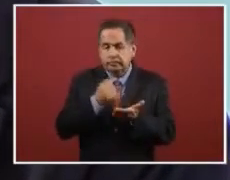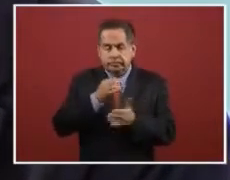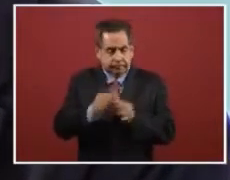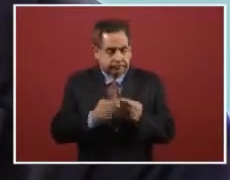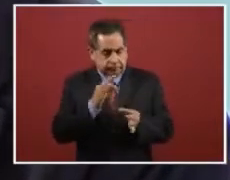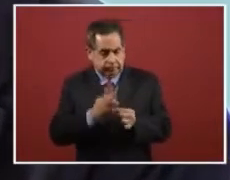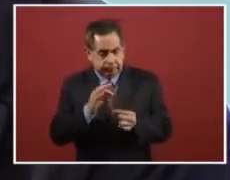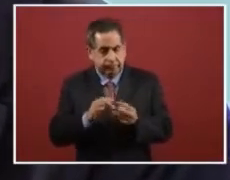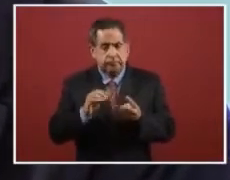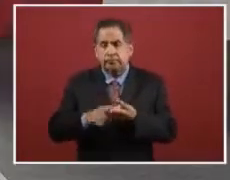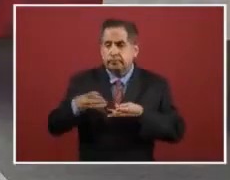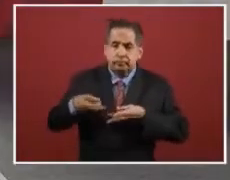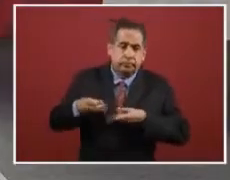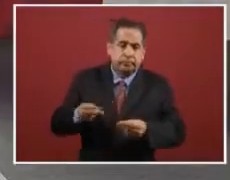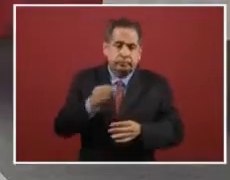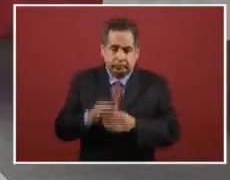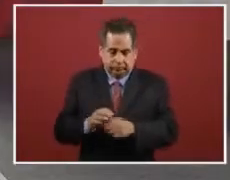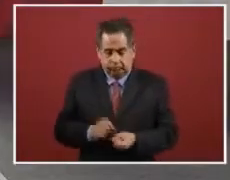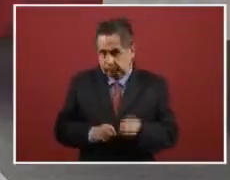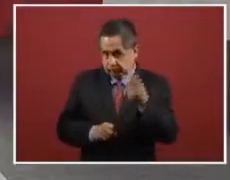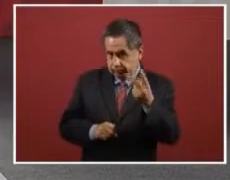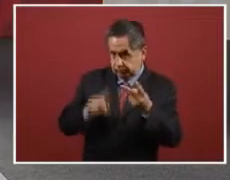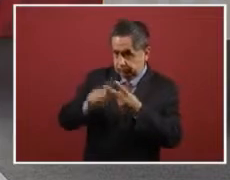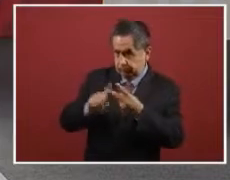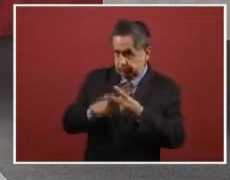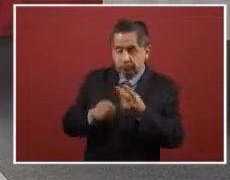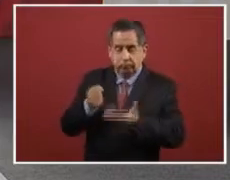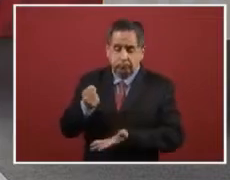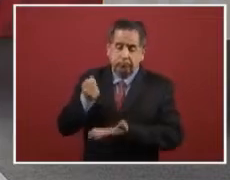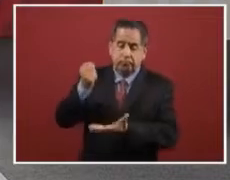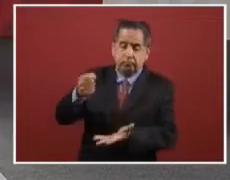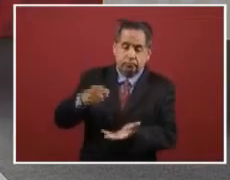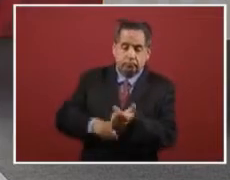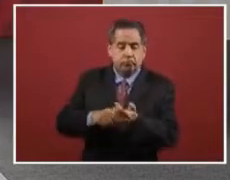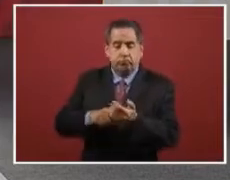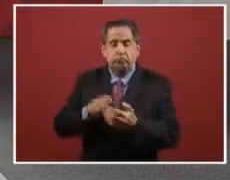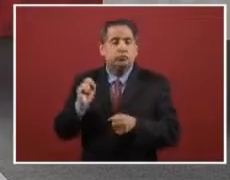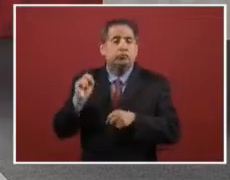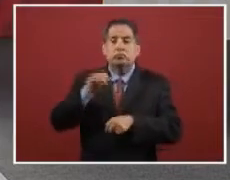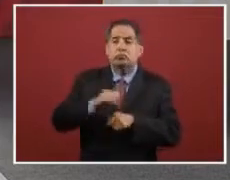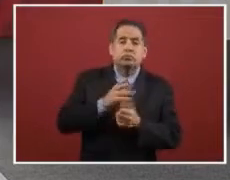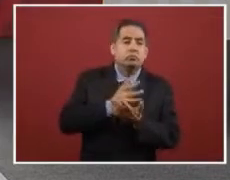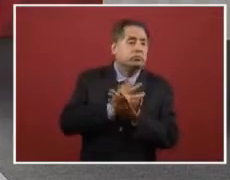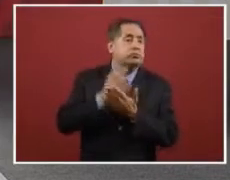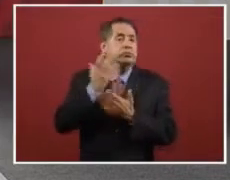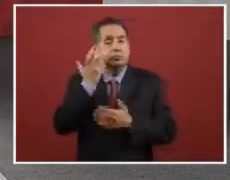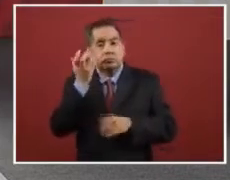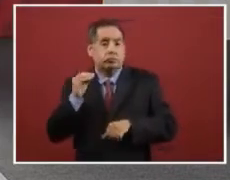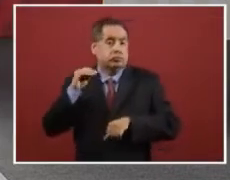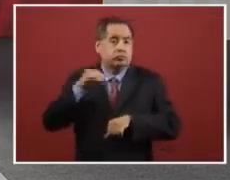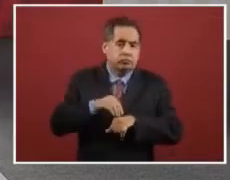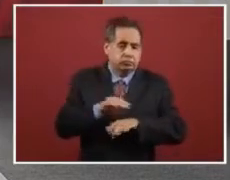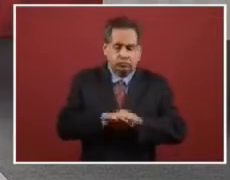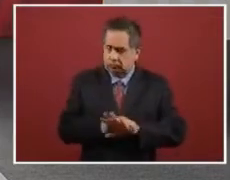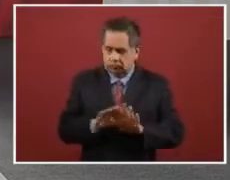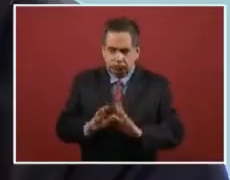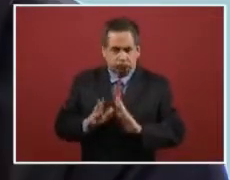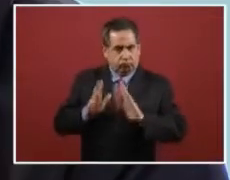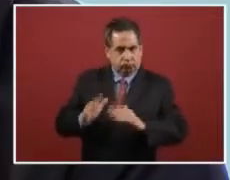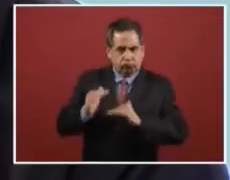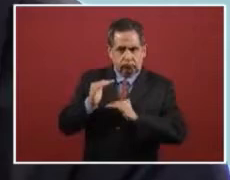austerity discipline fiscal discipline and